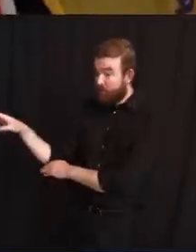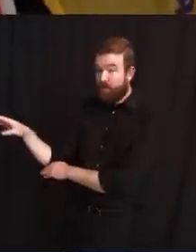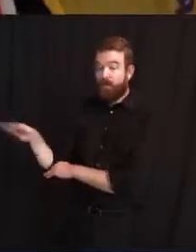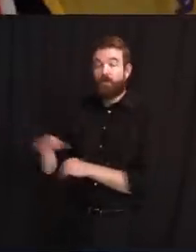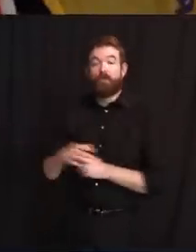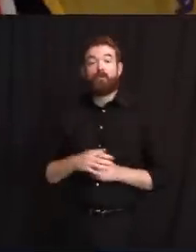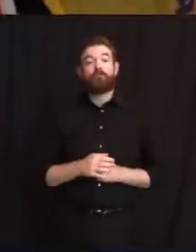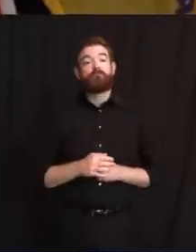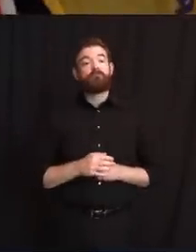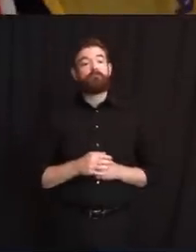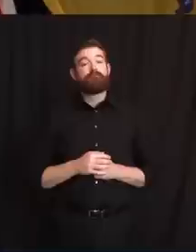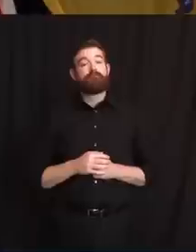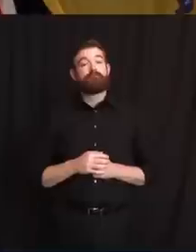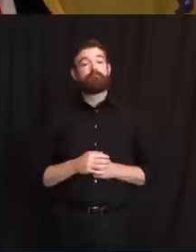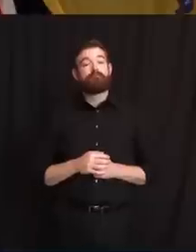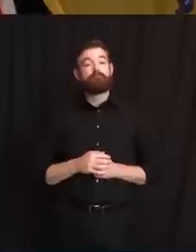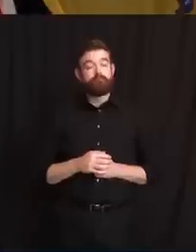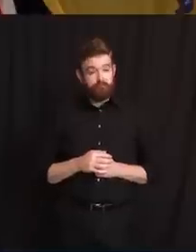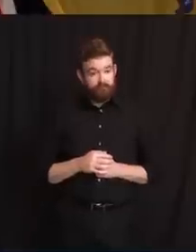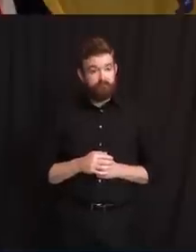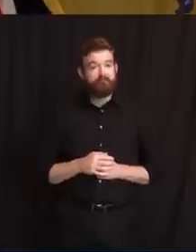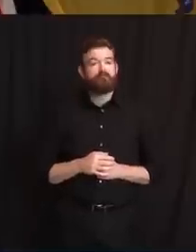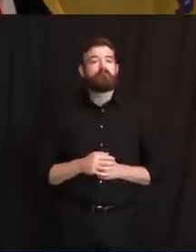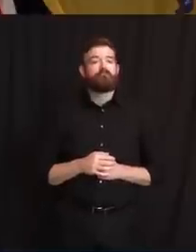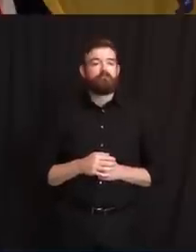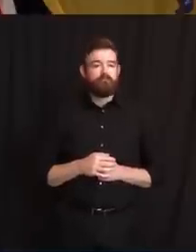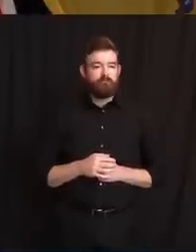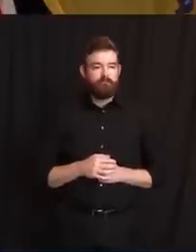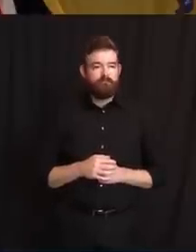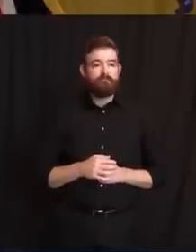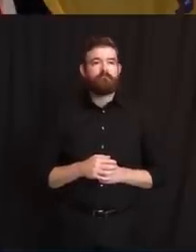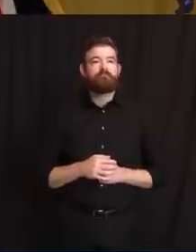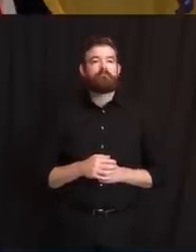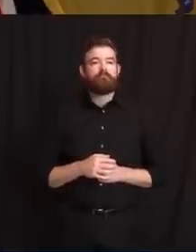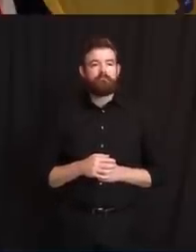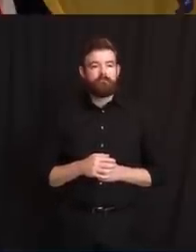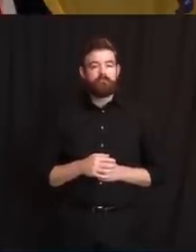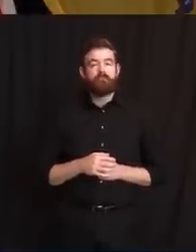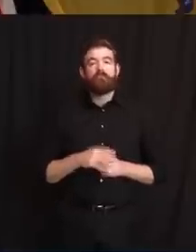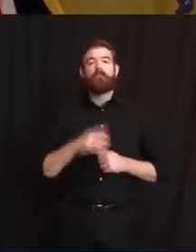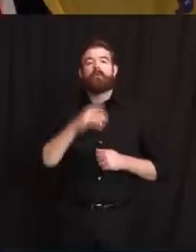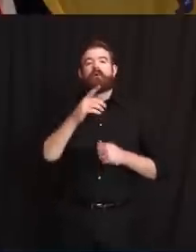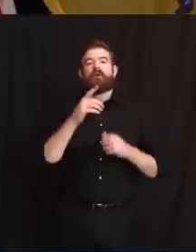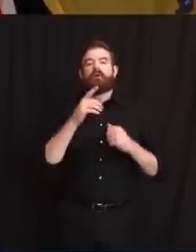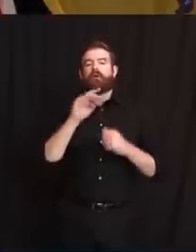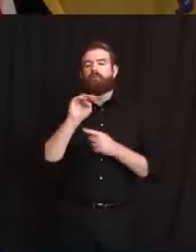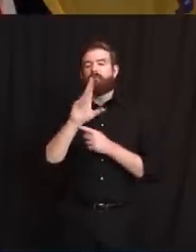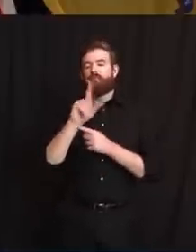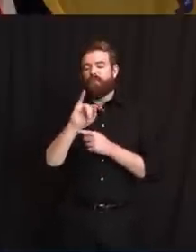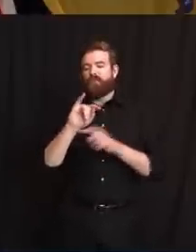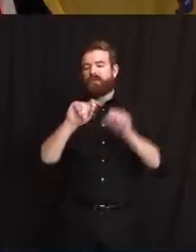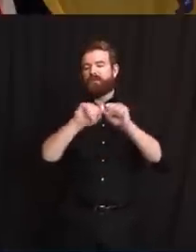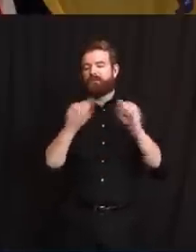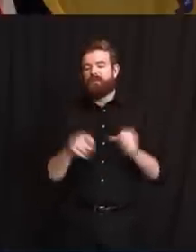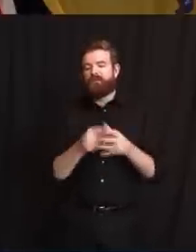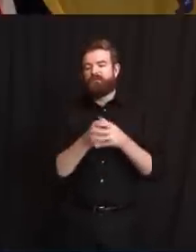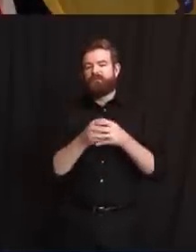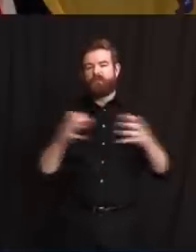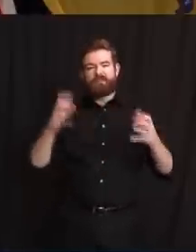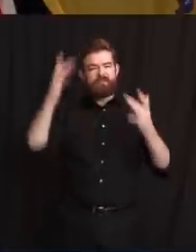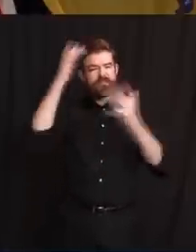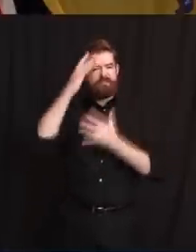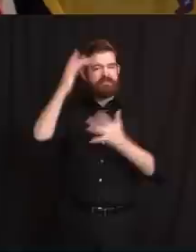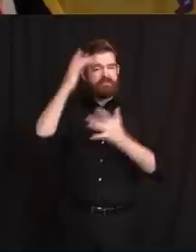case of multi-system inflammatory syndrome in children for a total of 32 cases in New Jersey.